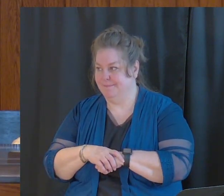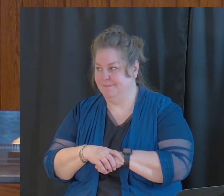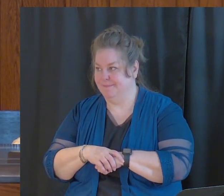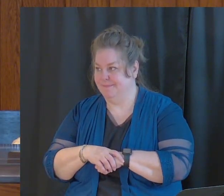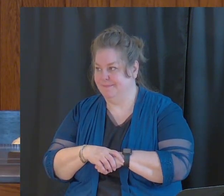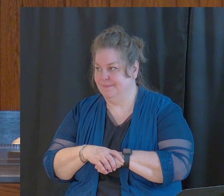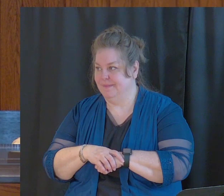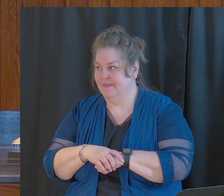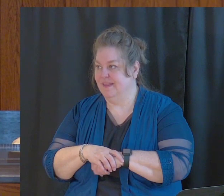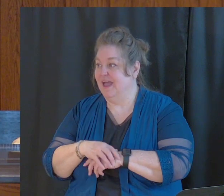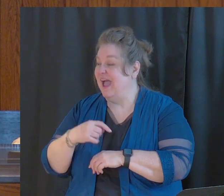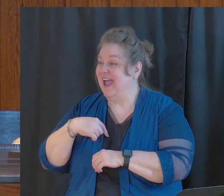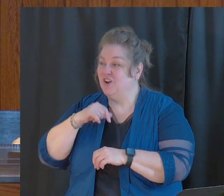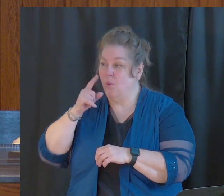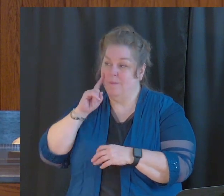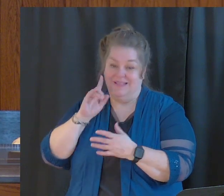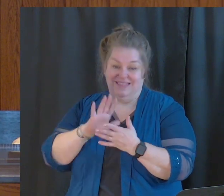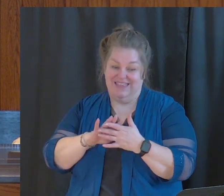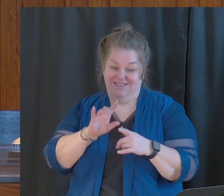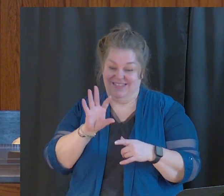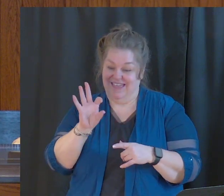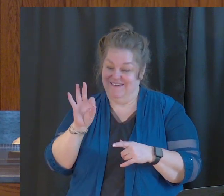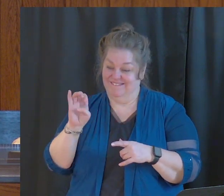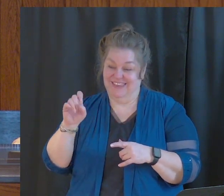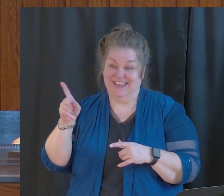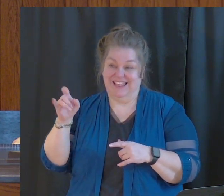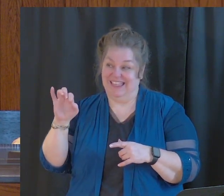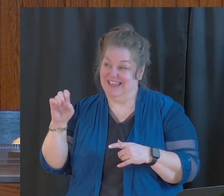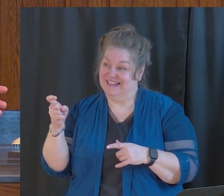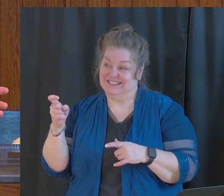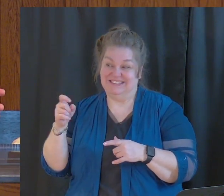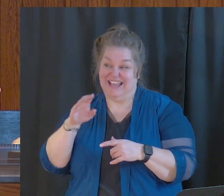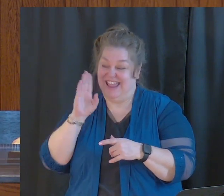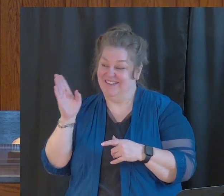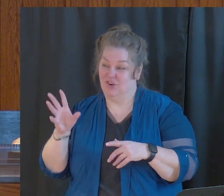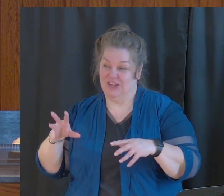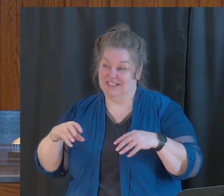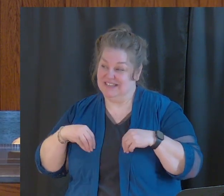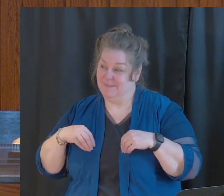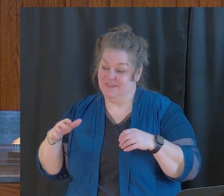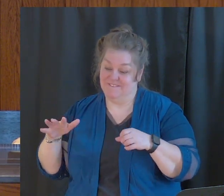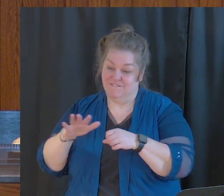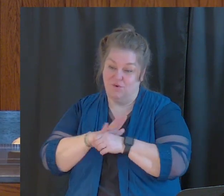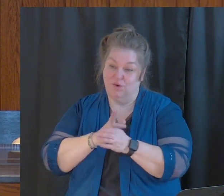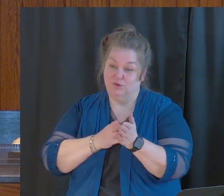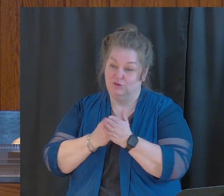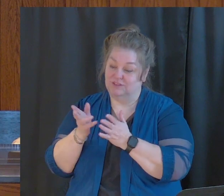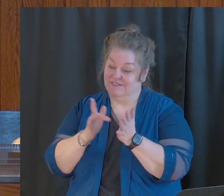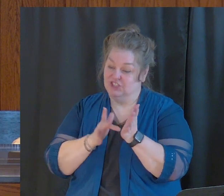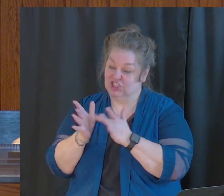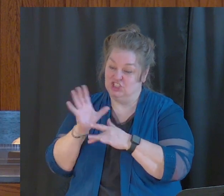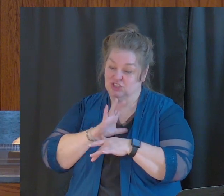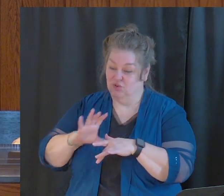can, I don't believe that Felix ever fully accepted the full truth of Jesus Christ in his life. He rejected.